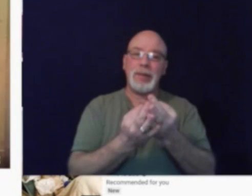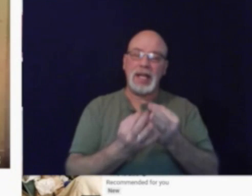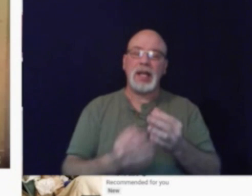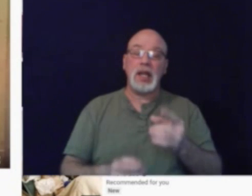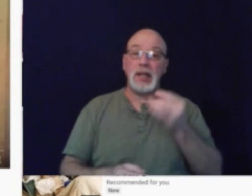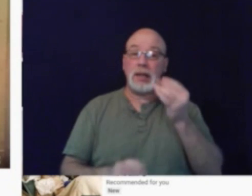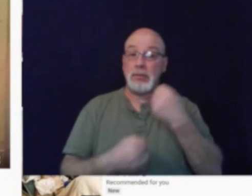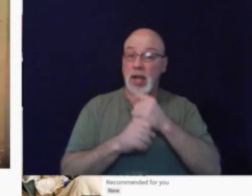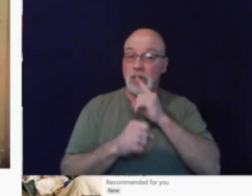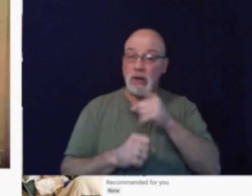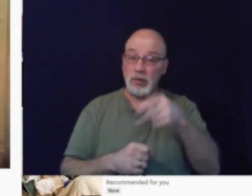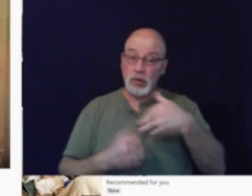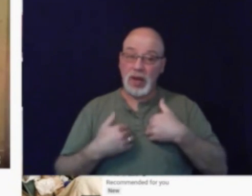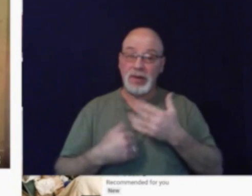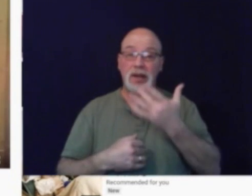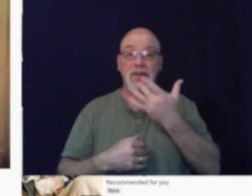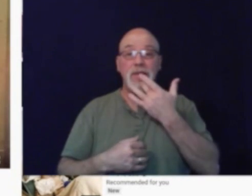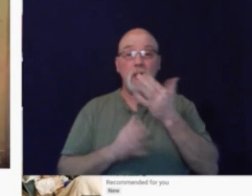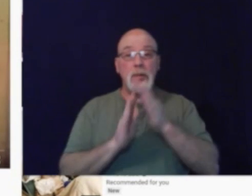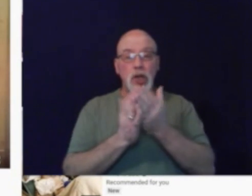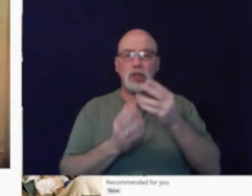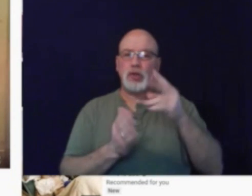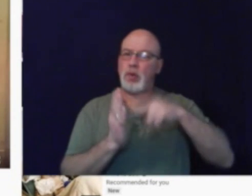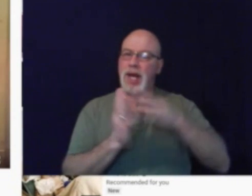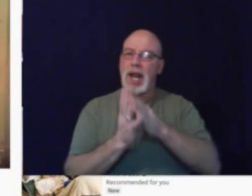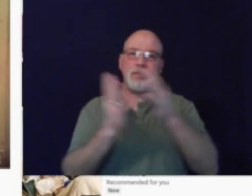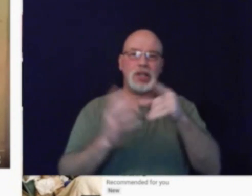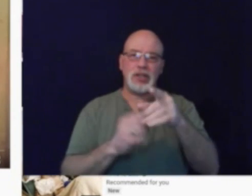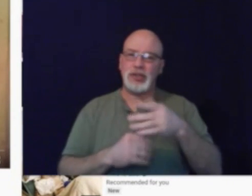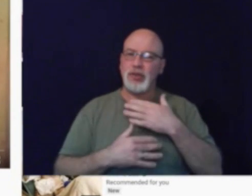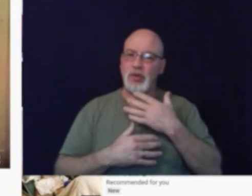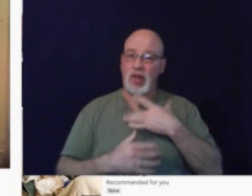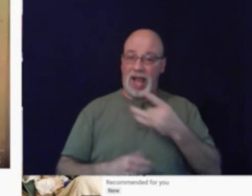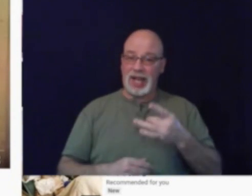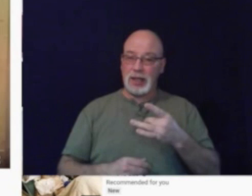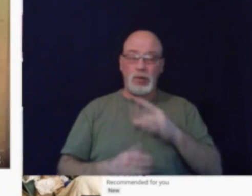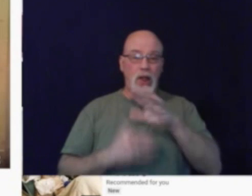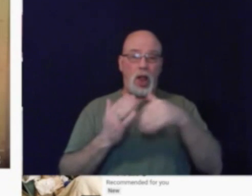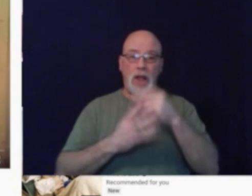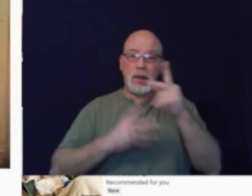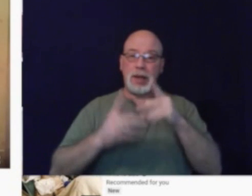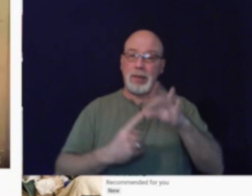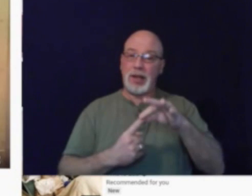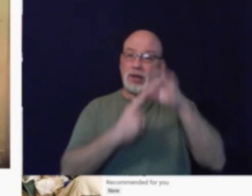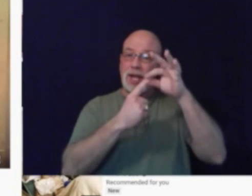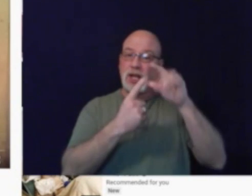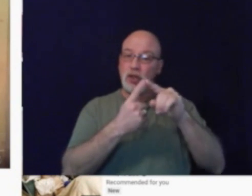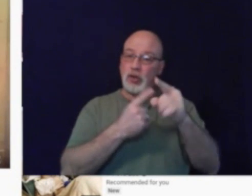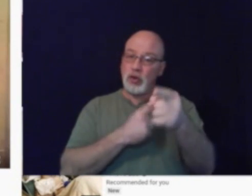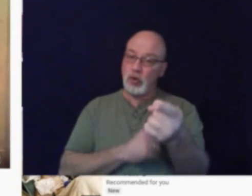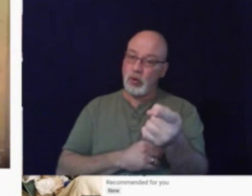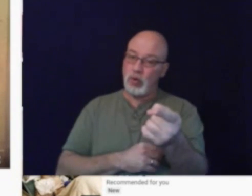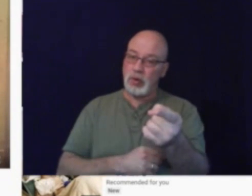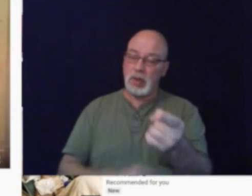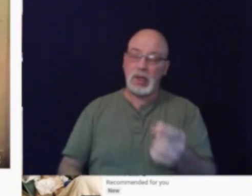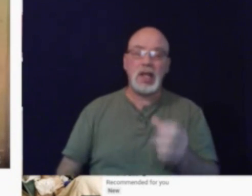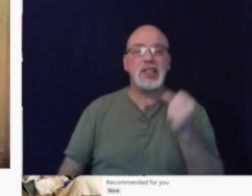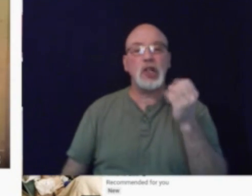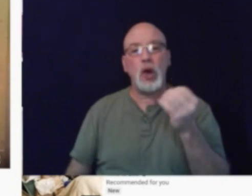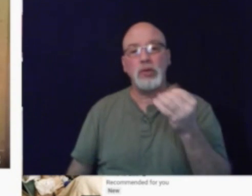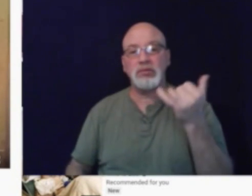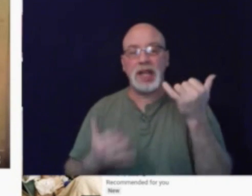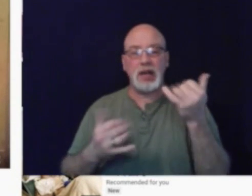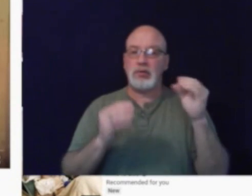you read it as much as you like with all the people that are special to you. So, without